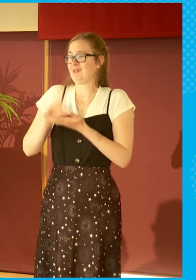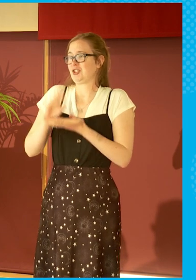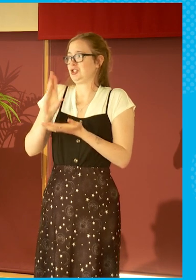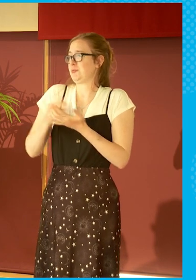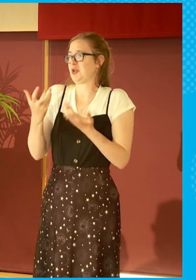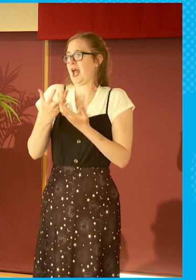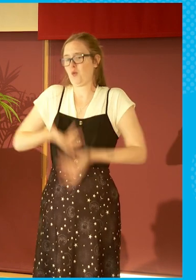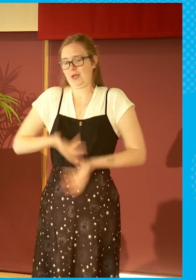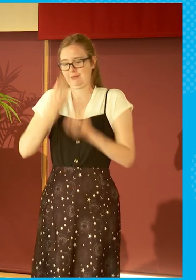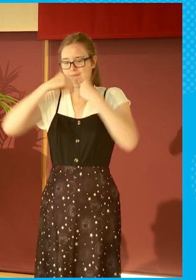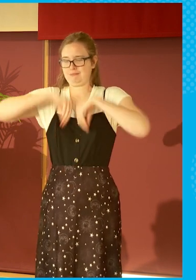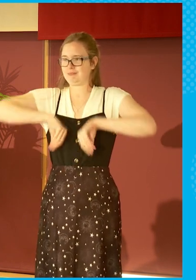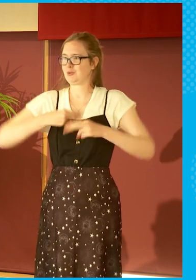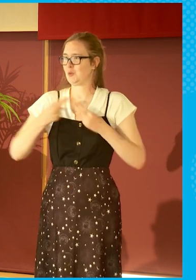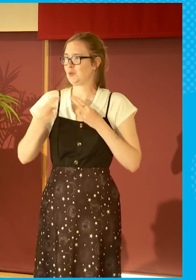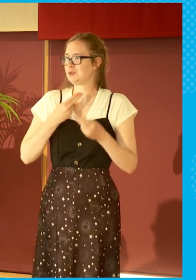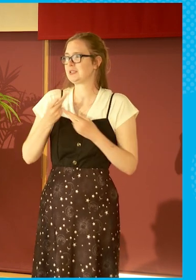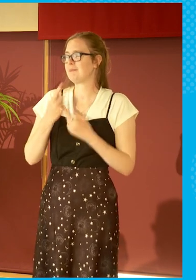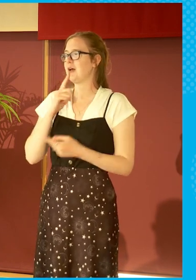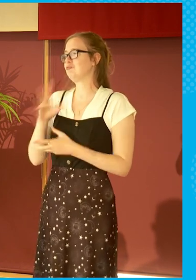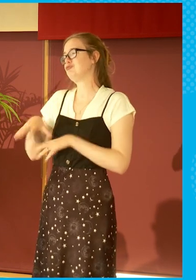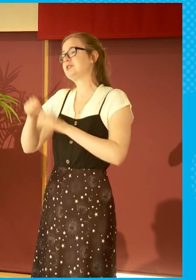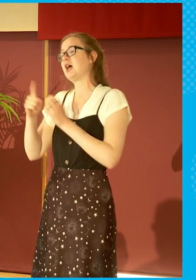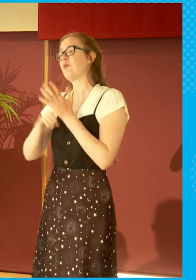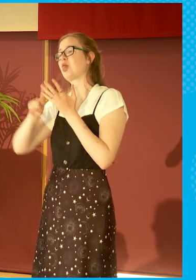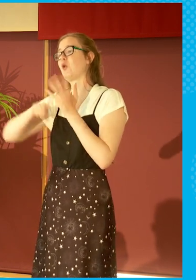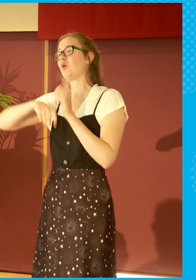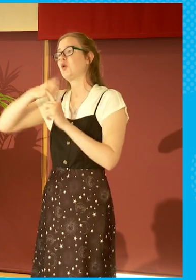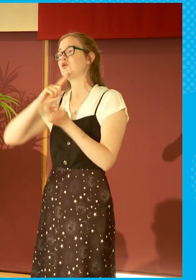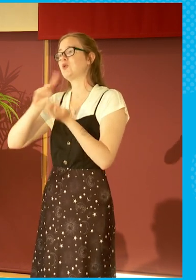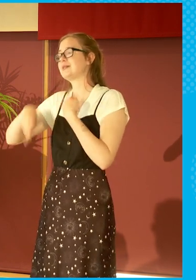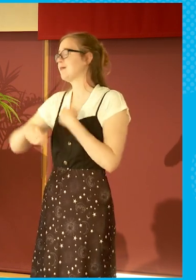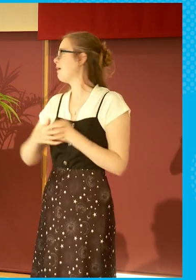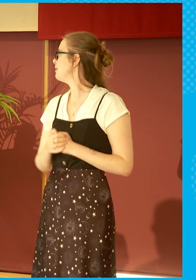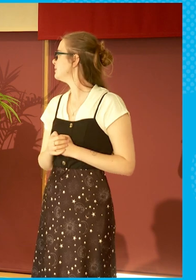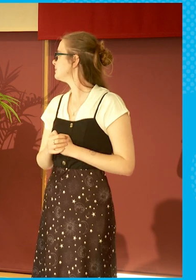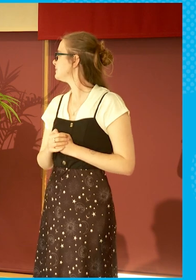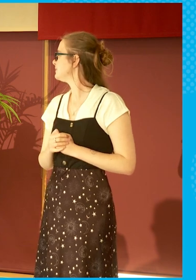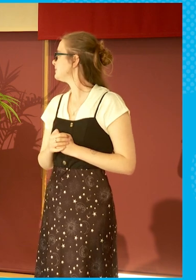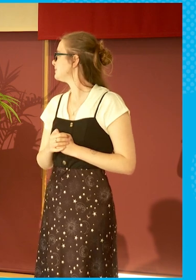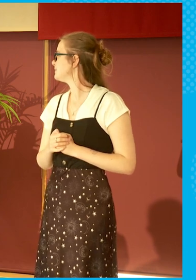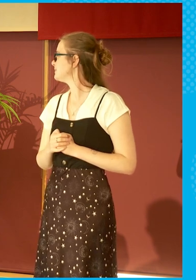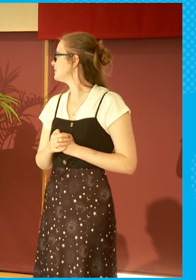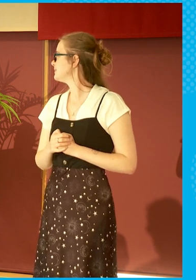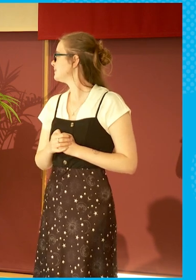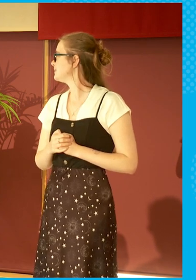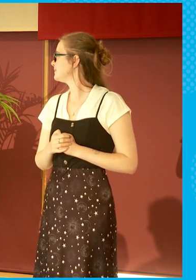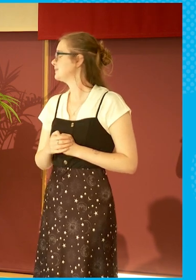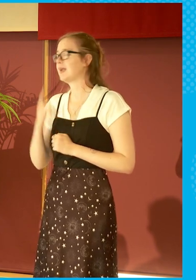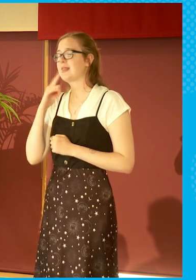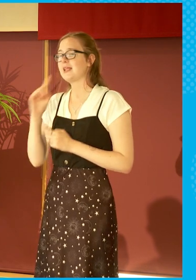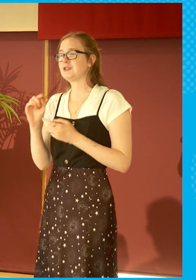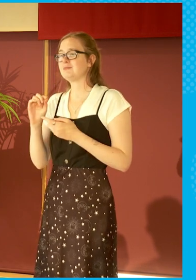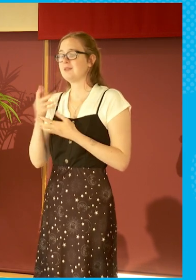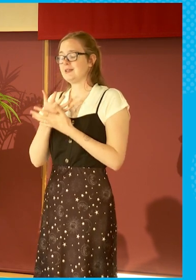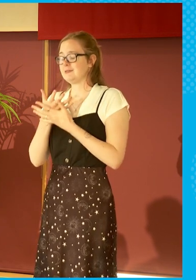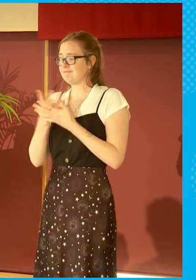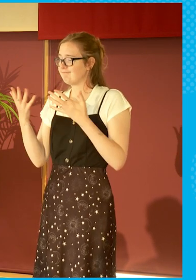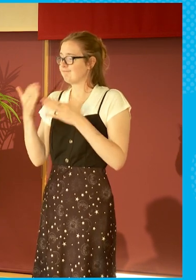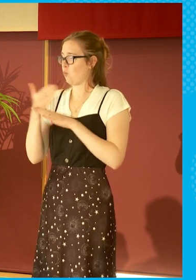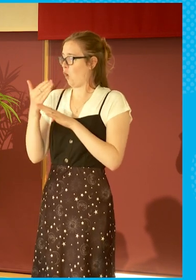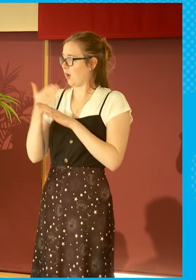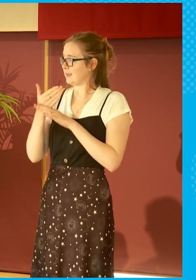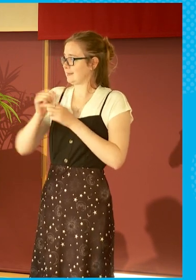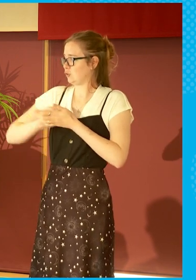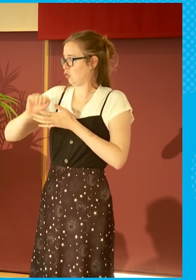I'll come to Luke first, if you want to respond. I think the point around the number of journalism jobs in Scotland